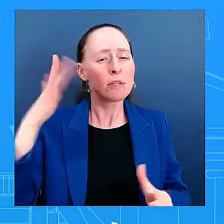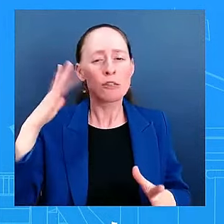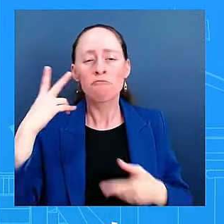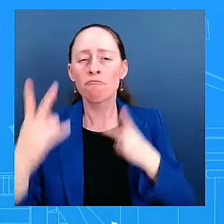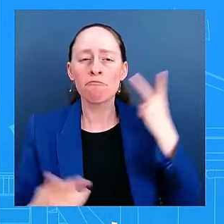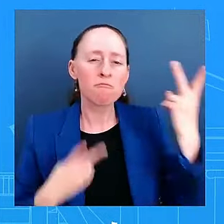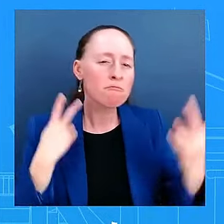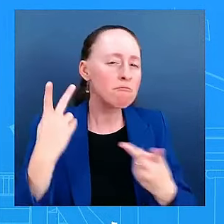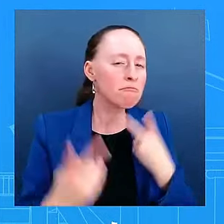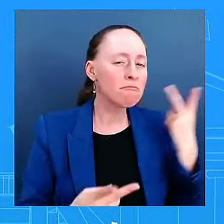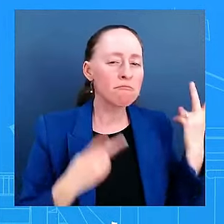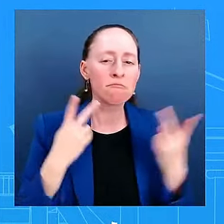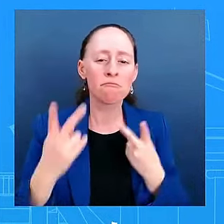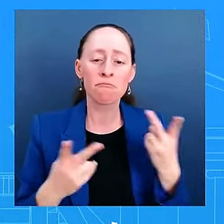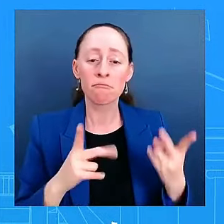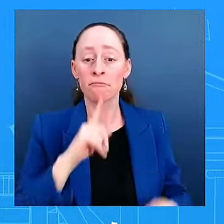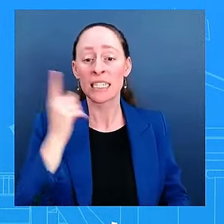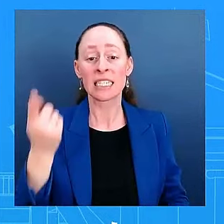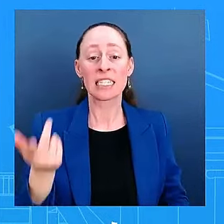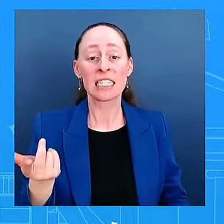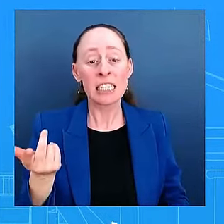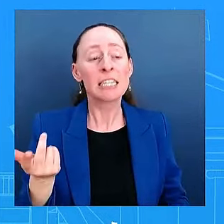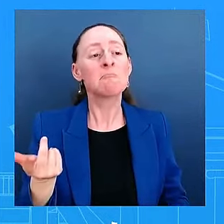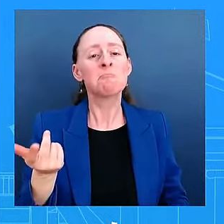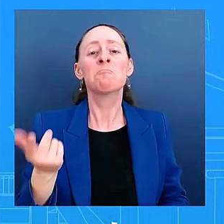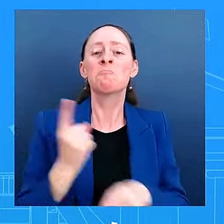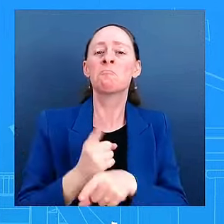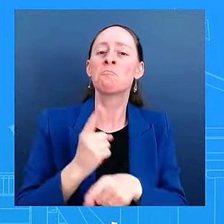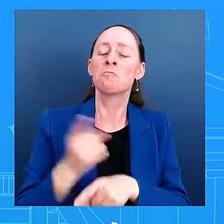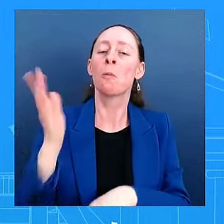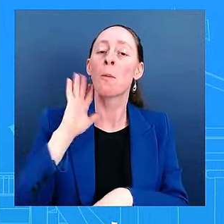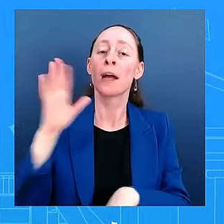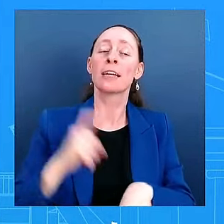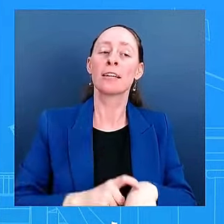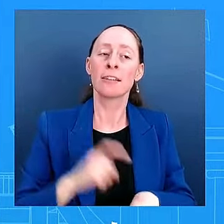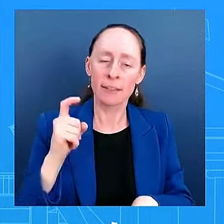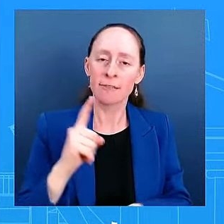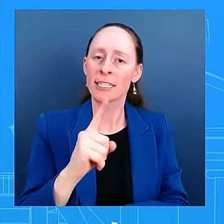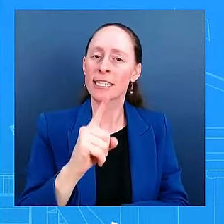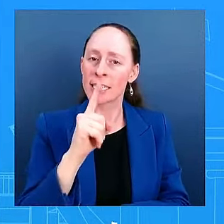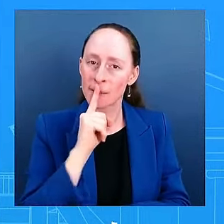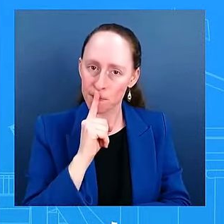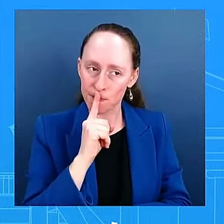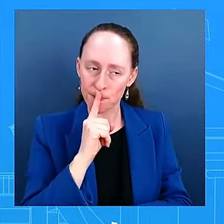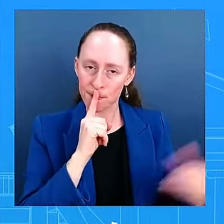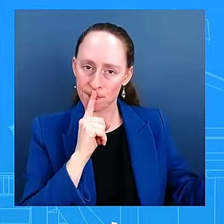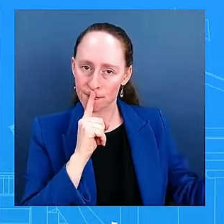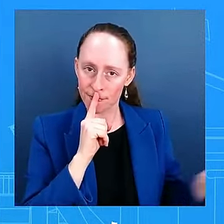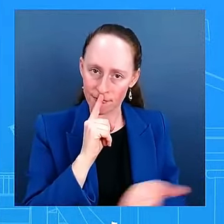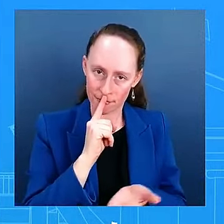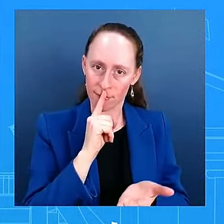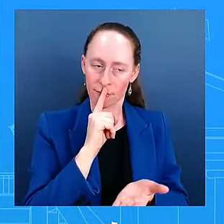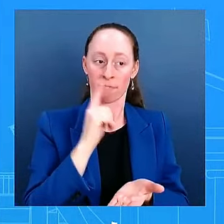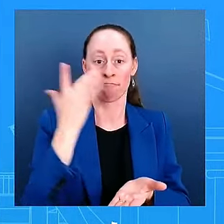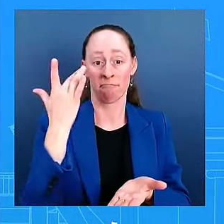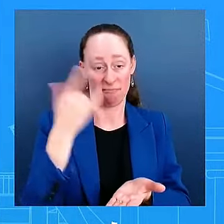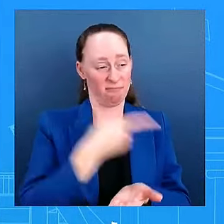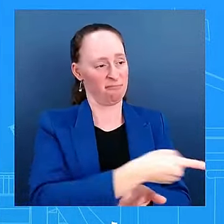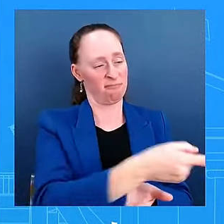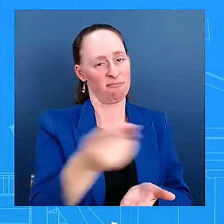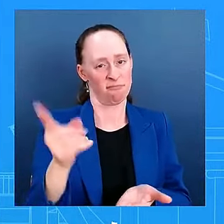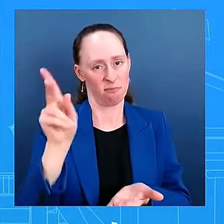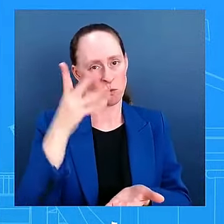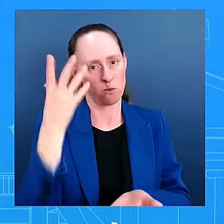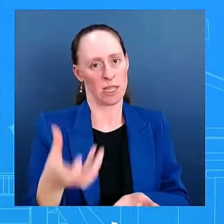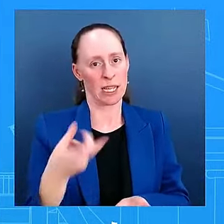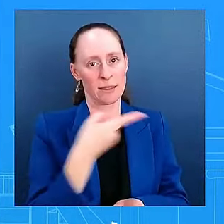would do the right thing. On behalf of the American people, this is not about the president-elect, right? This is about the American people. They